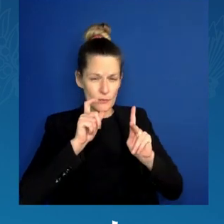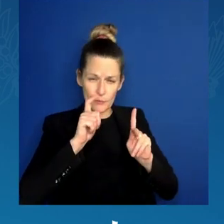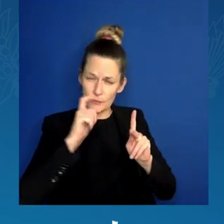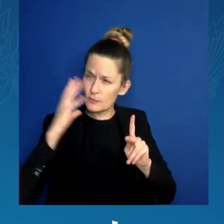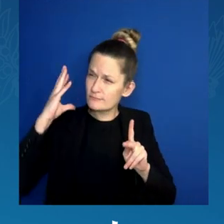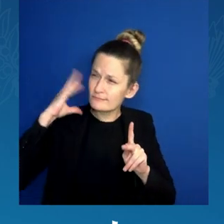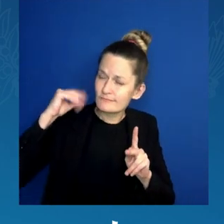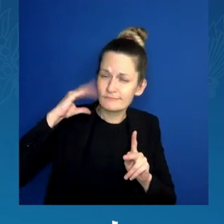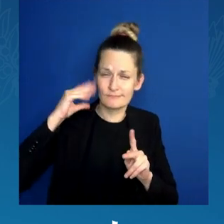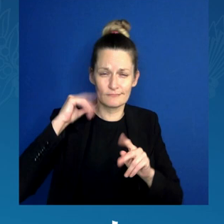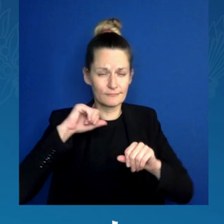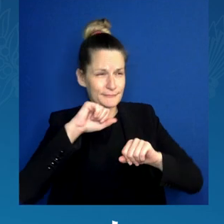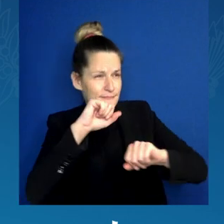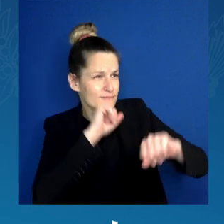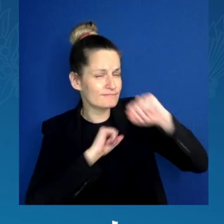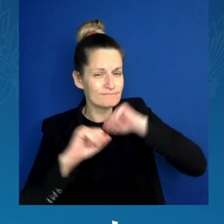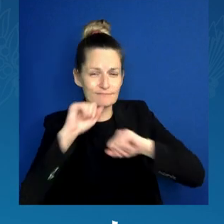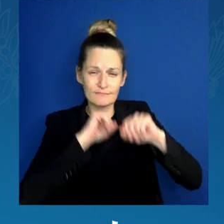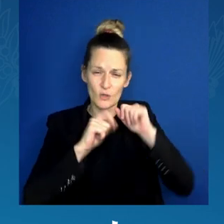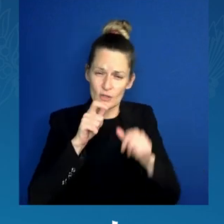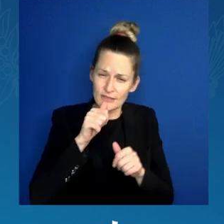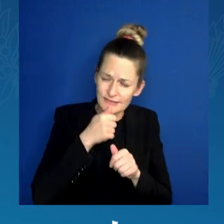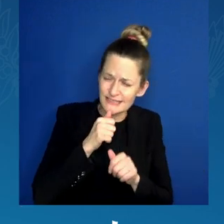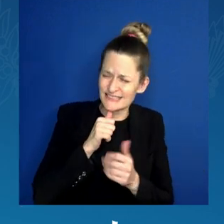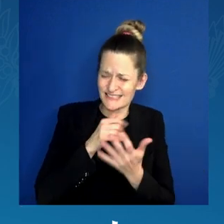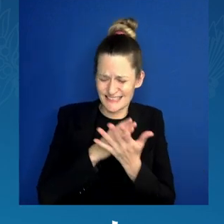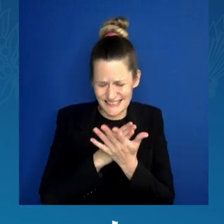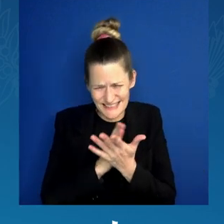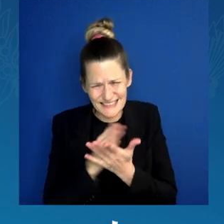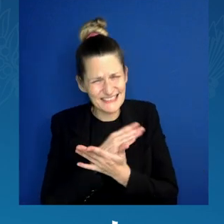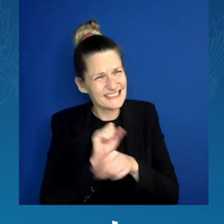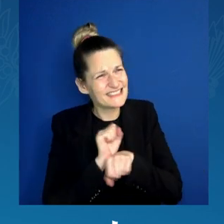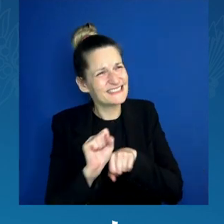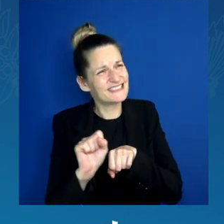are usually some of the most generous people you've ever met.